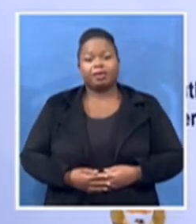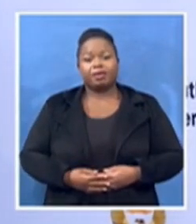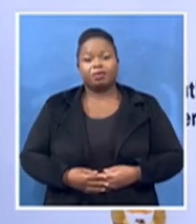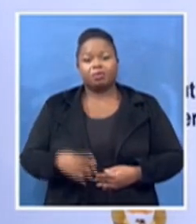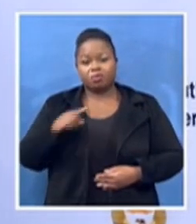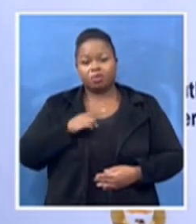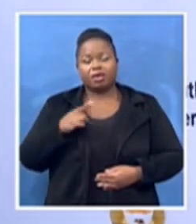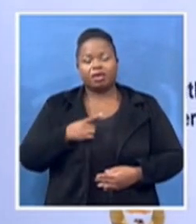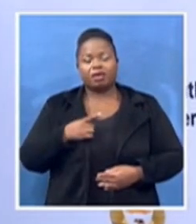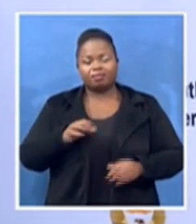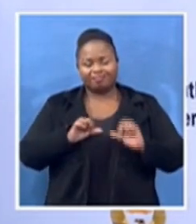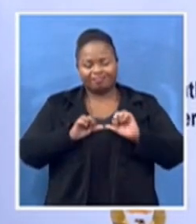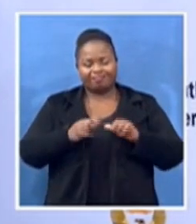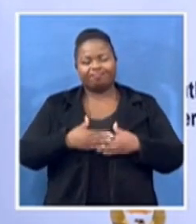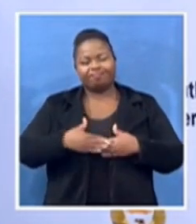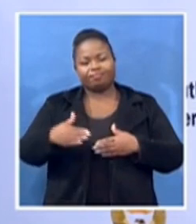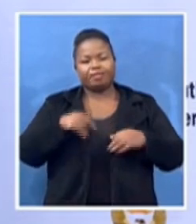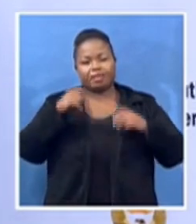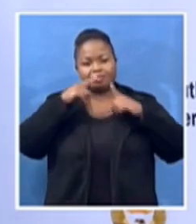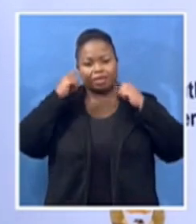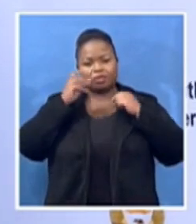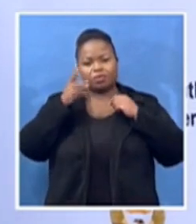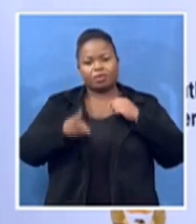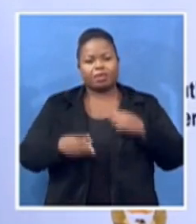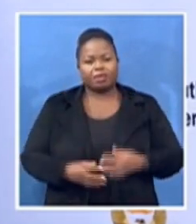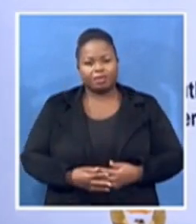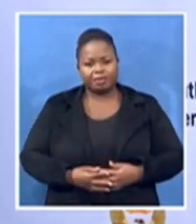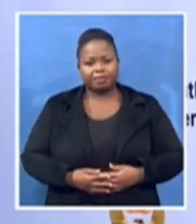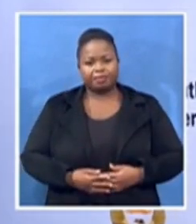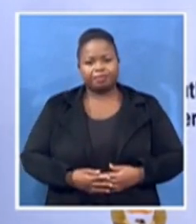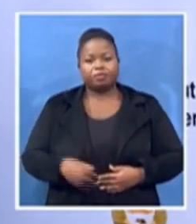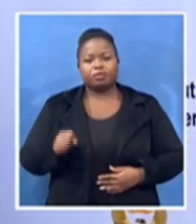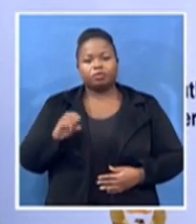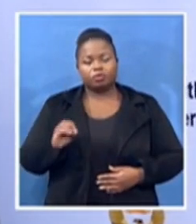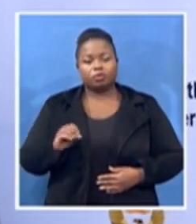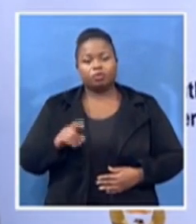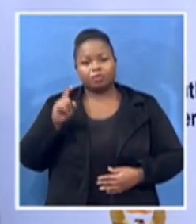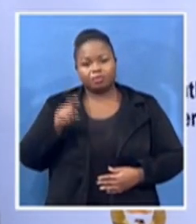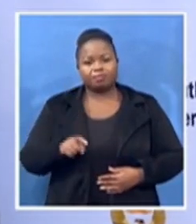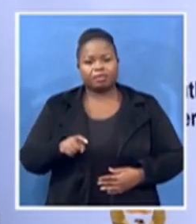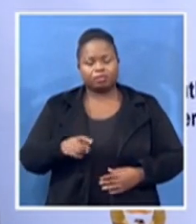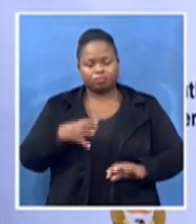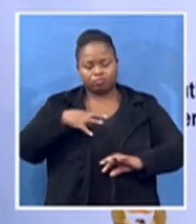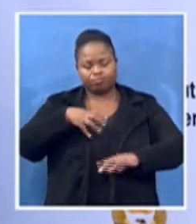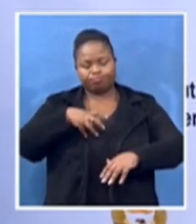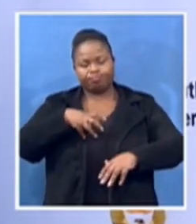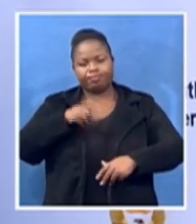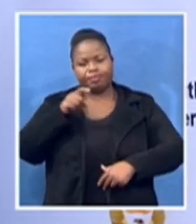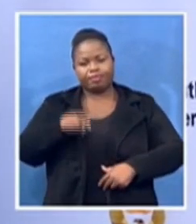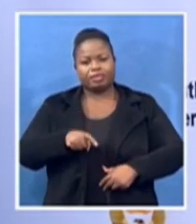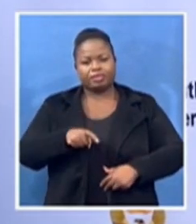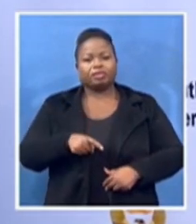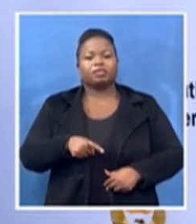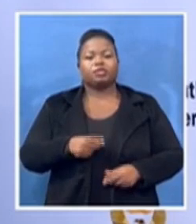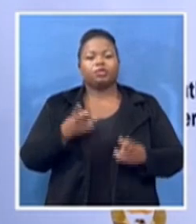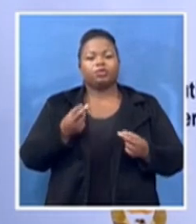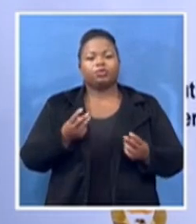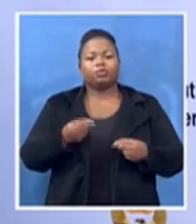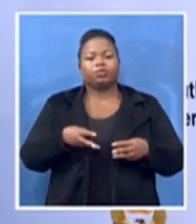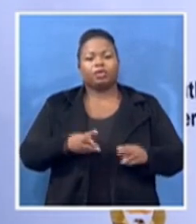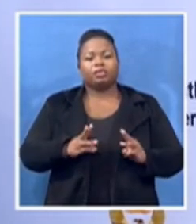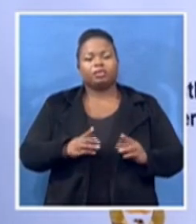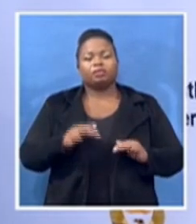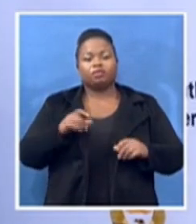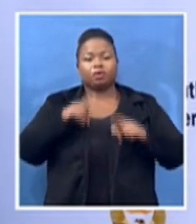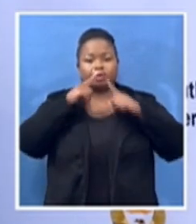so we must actually adapt you know to the to the mass president of the women's league has jaded